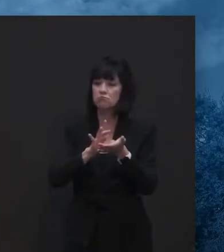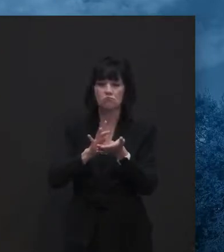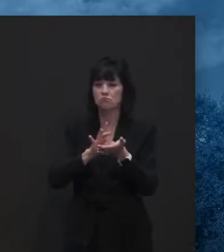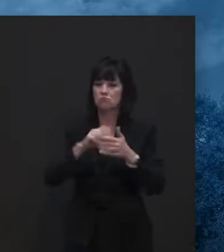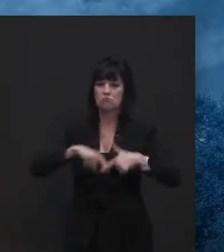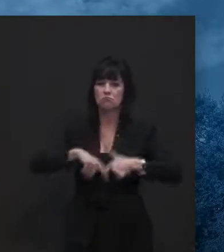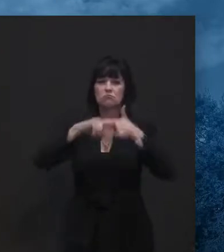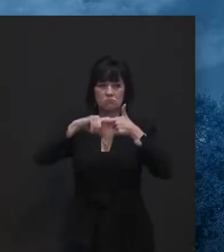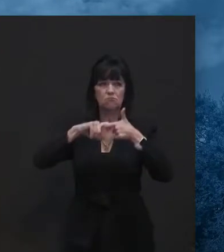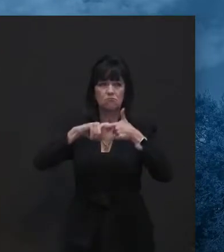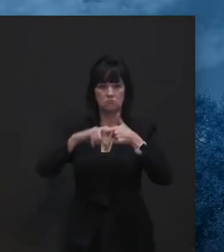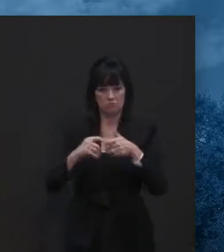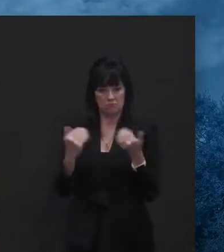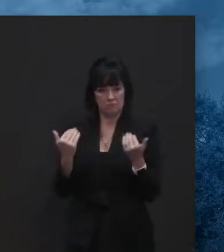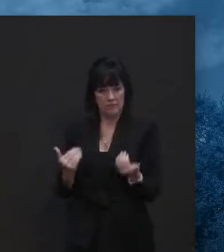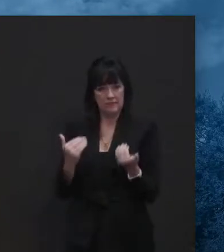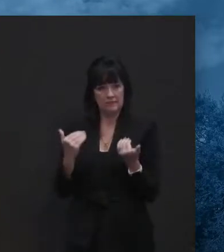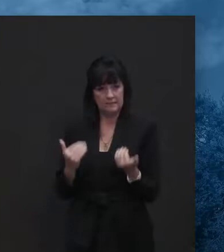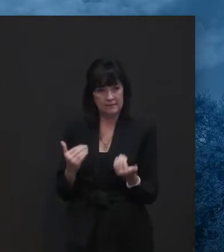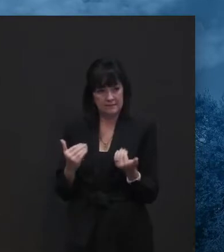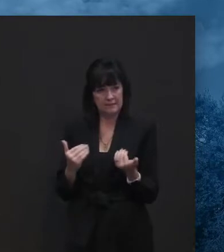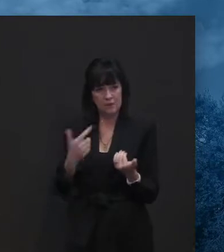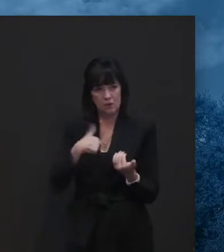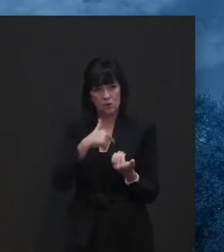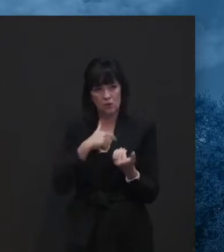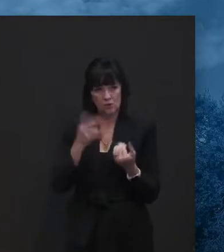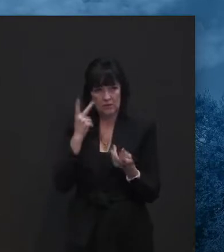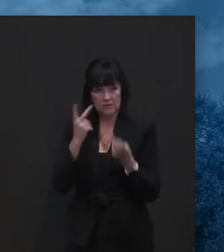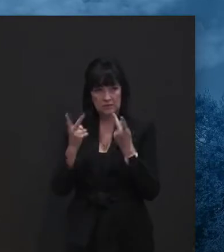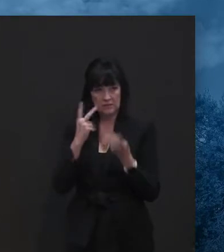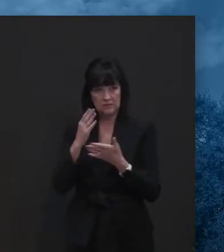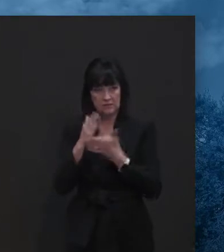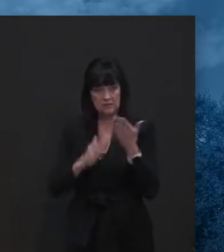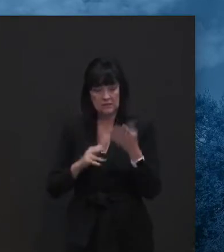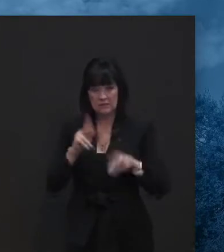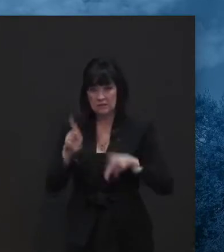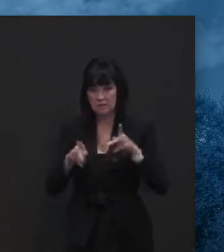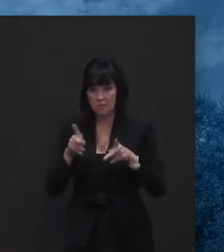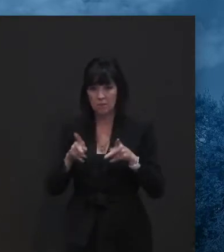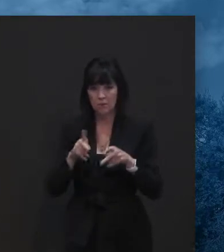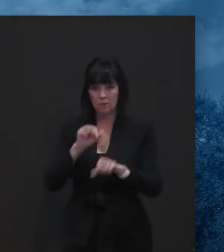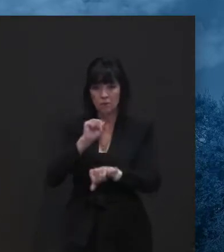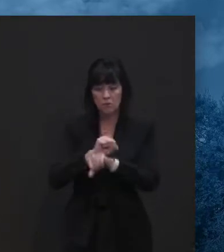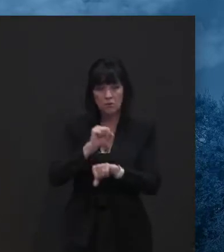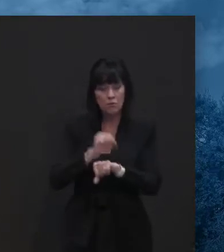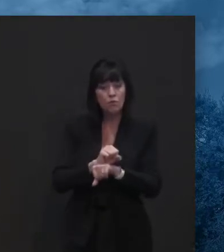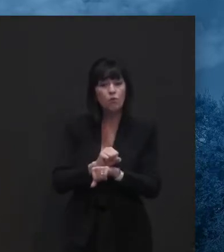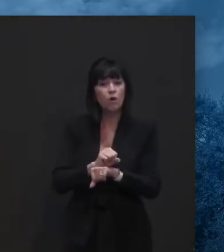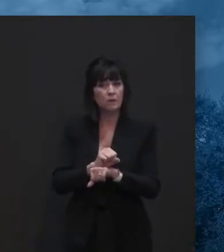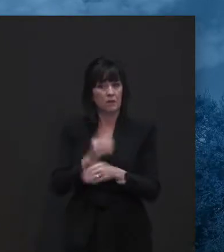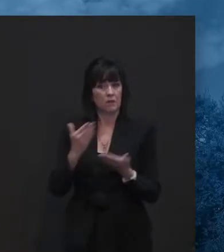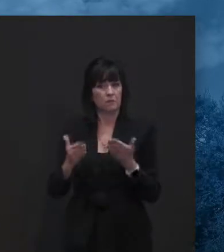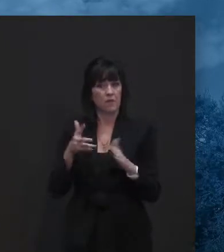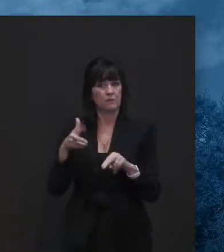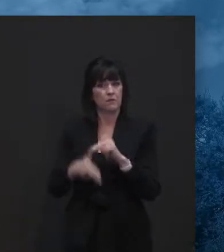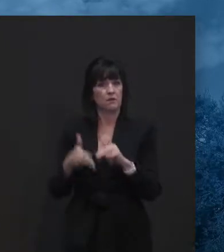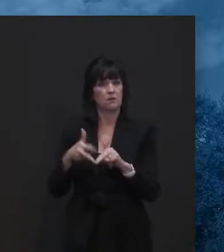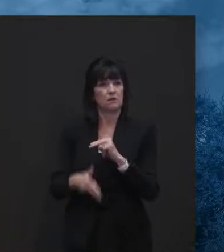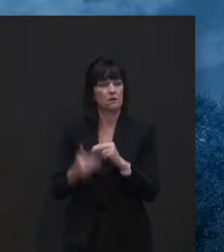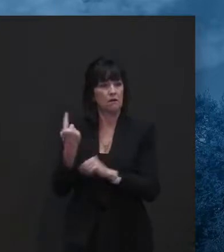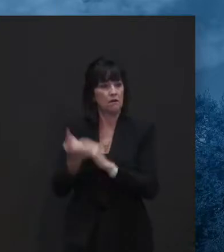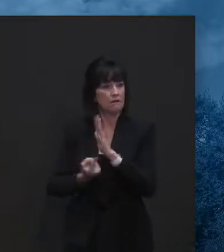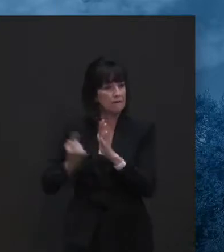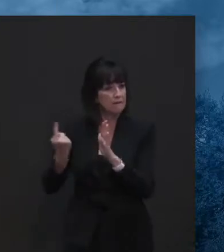restrictions come back under what you announced today. Some people's employment may end up getting affected by this. Um, are you looking into bringing